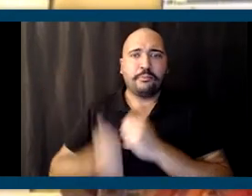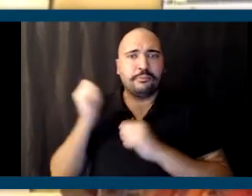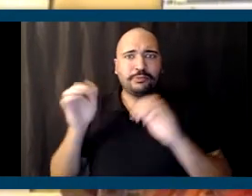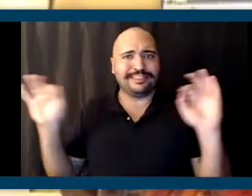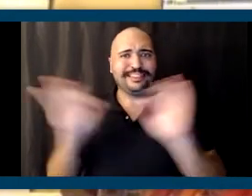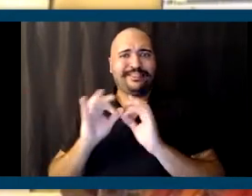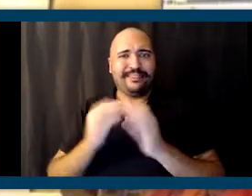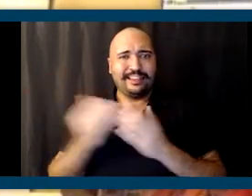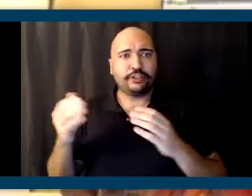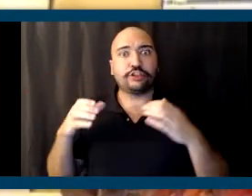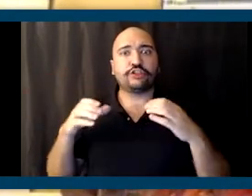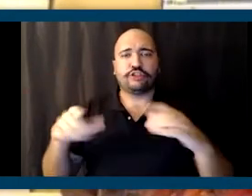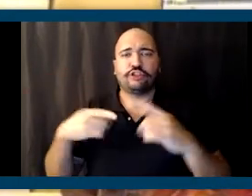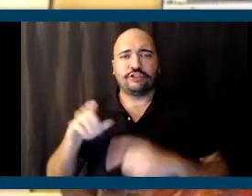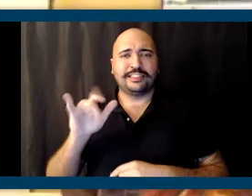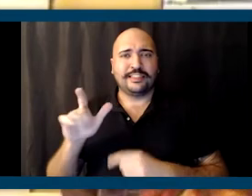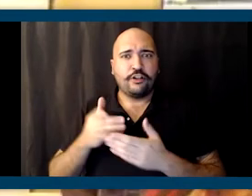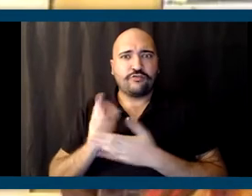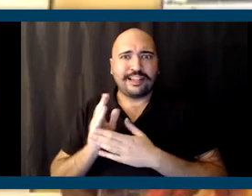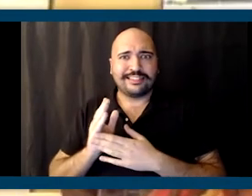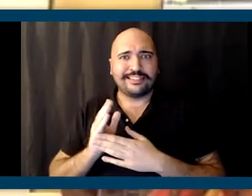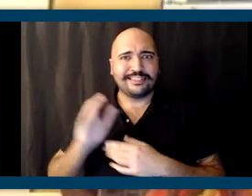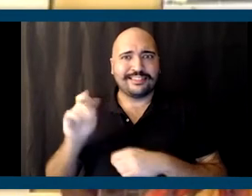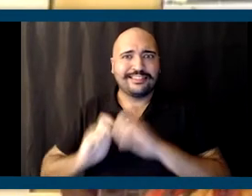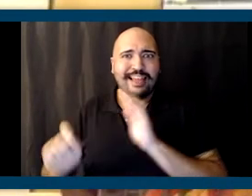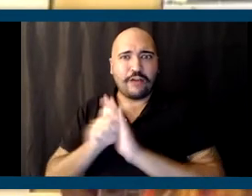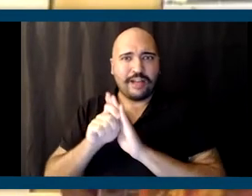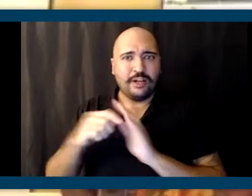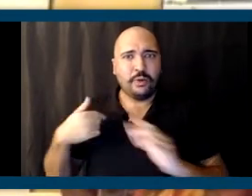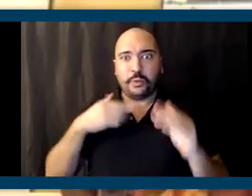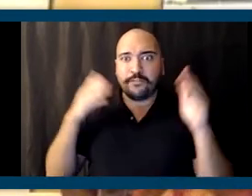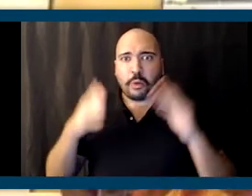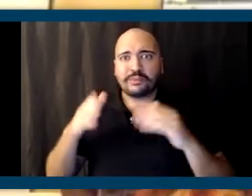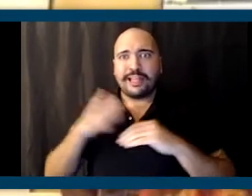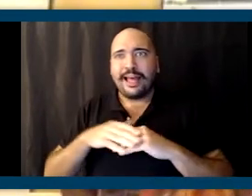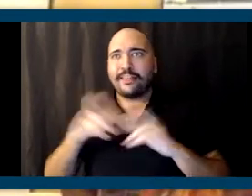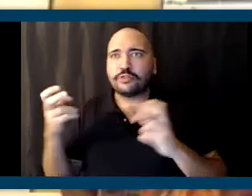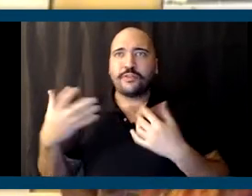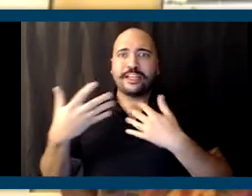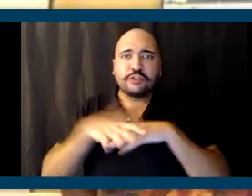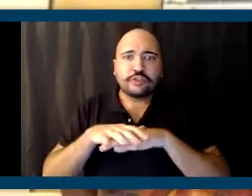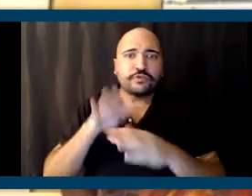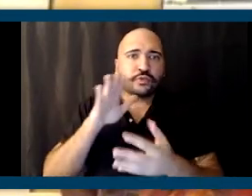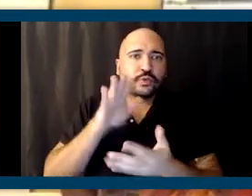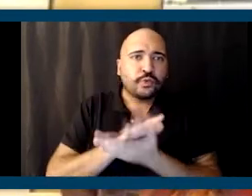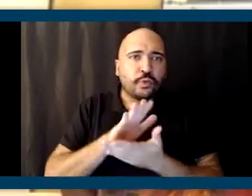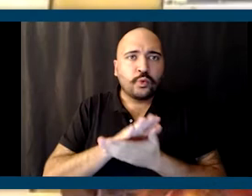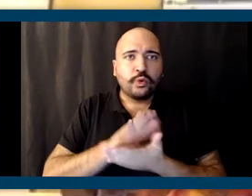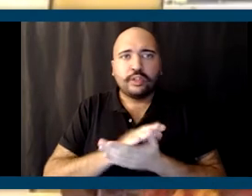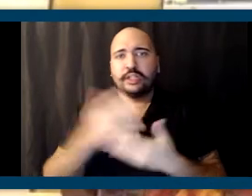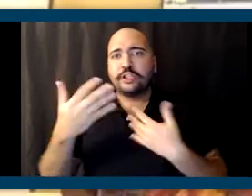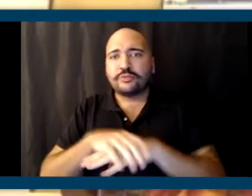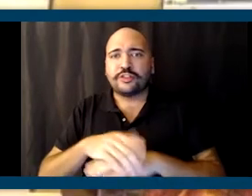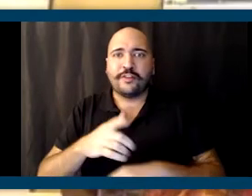done during the civil rights era. I mean, we often focus upon the issues of the integration of schools and the integration of lunch